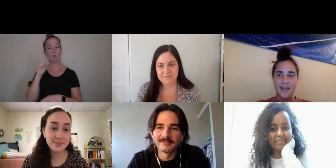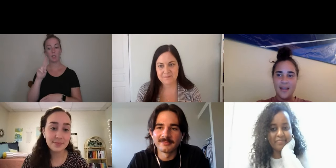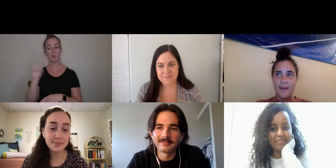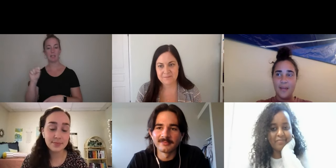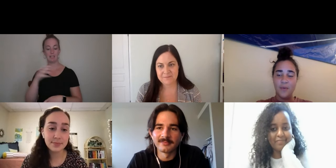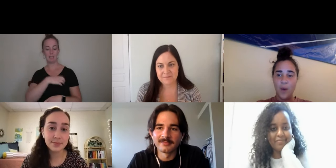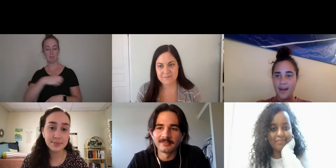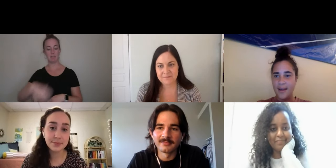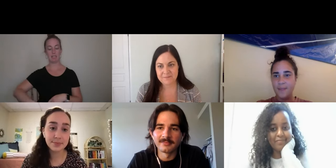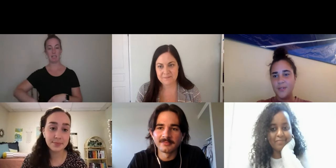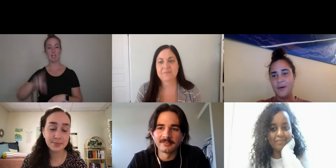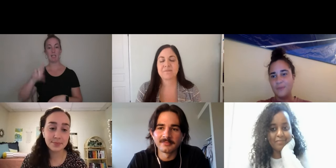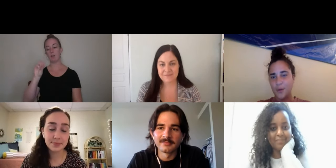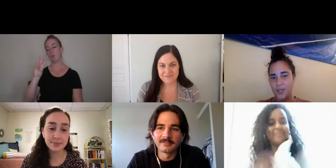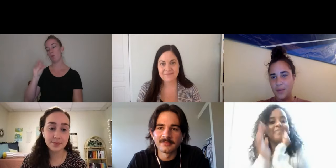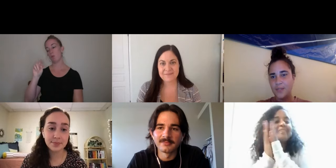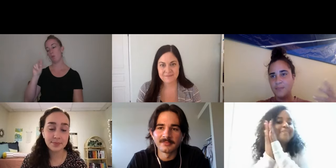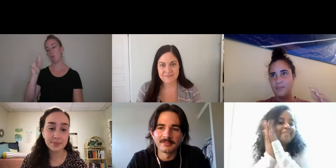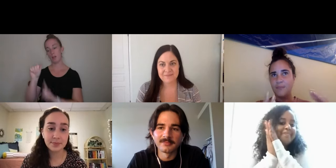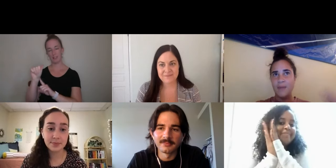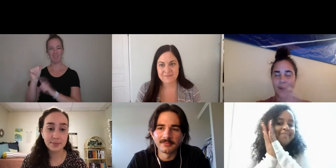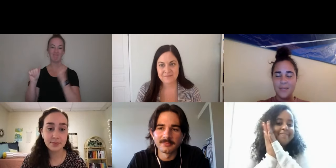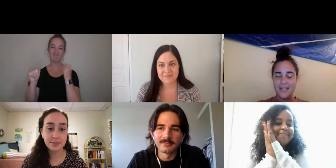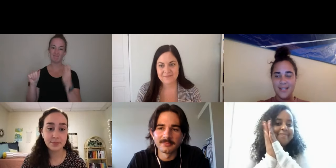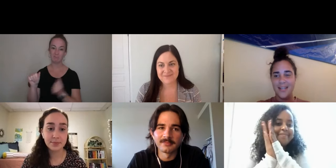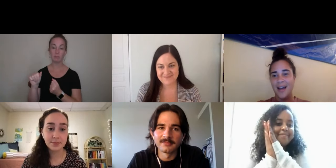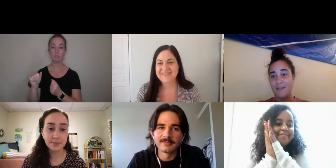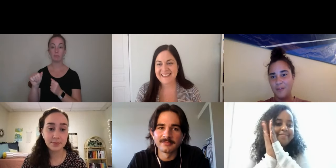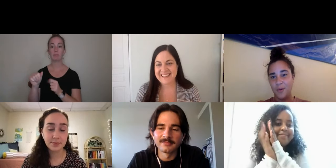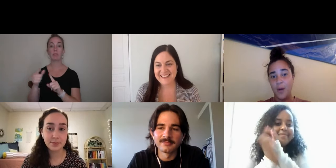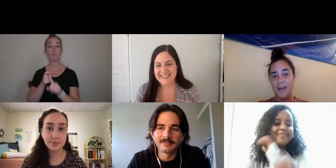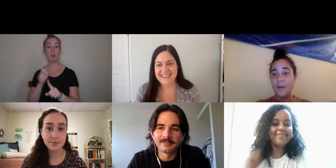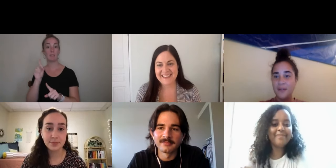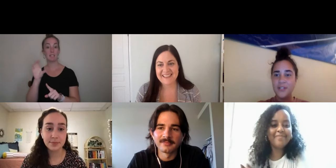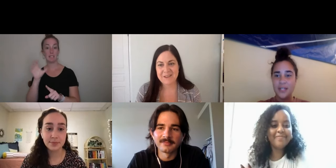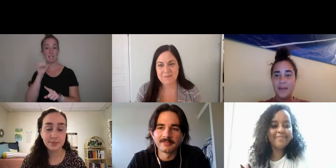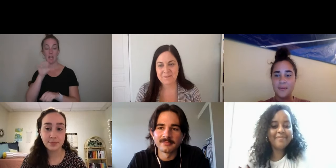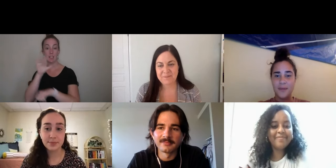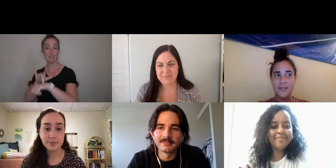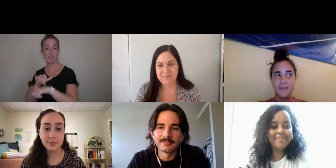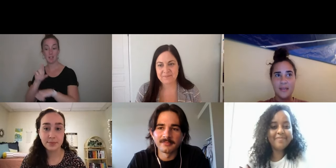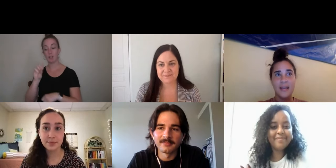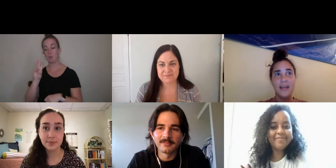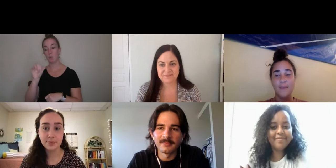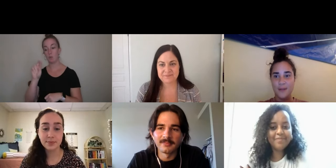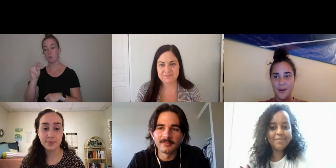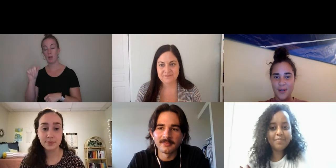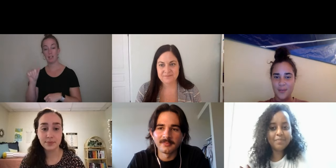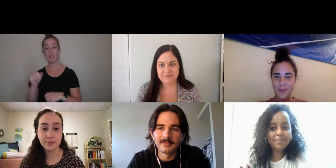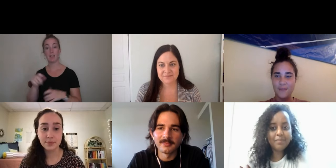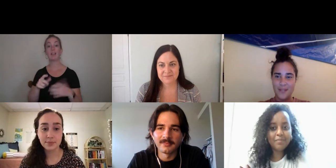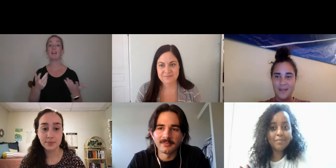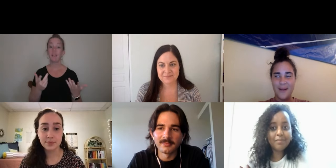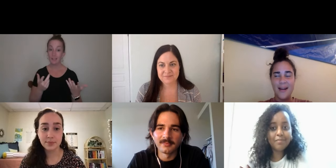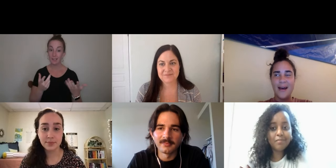in Rwanda. So unfortunately, it was from DC not from Rwanda, but originally I was going to be moving across